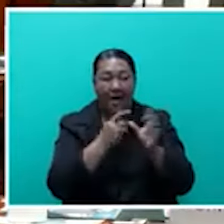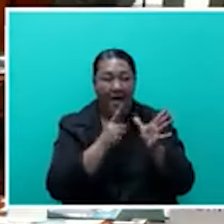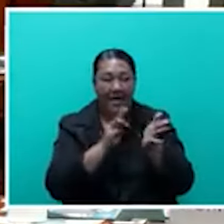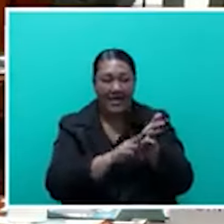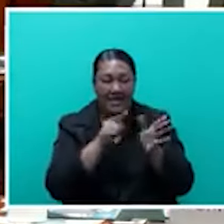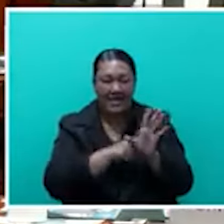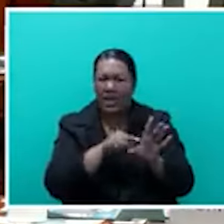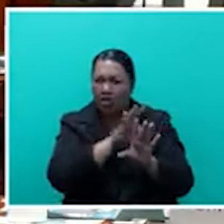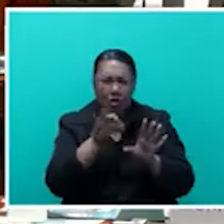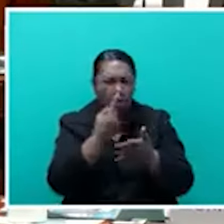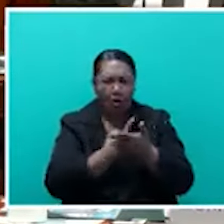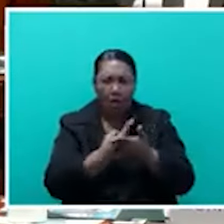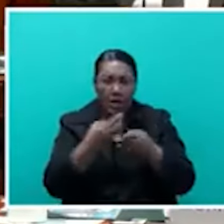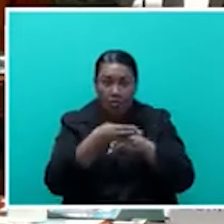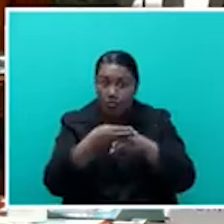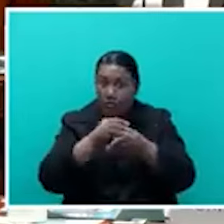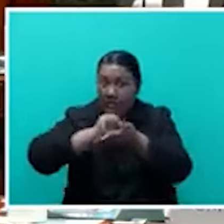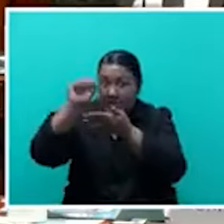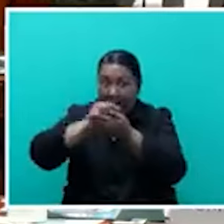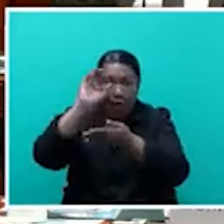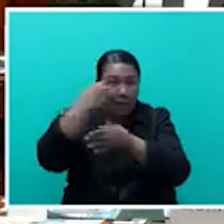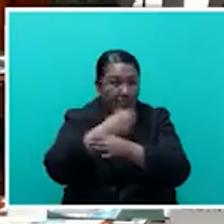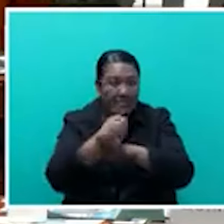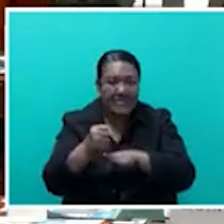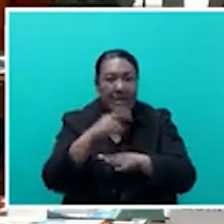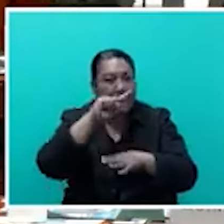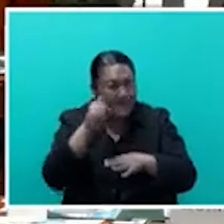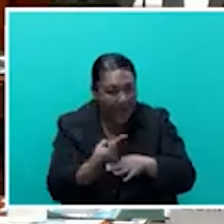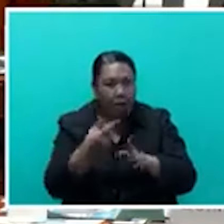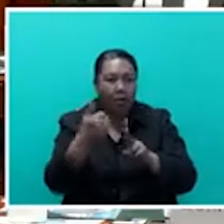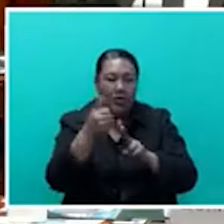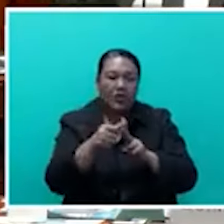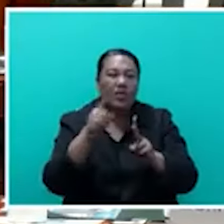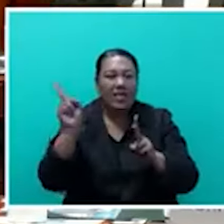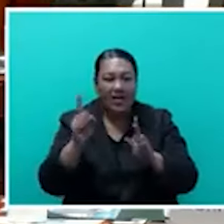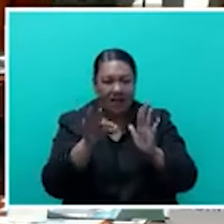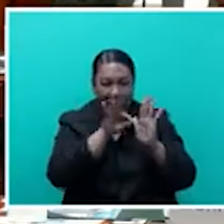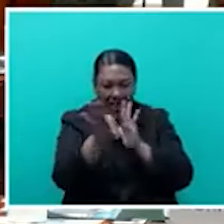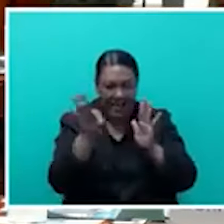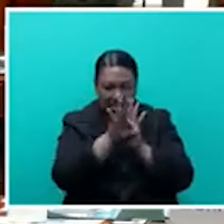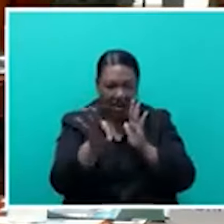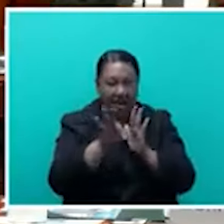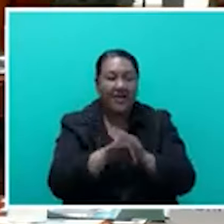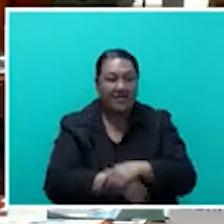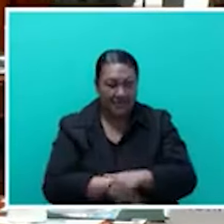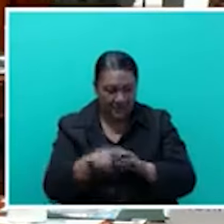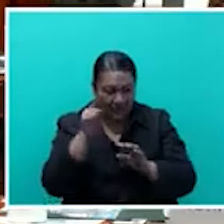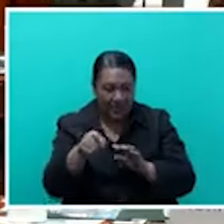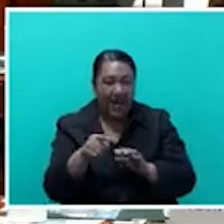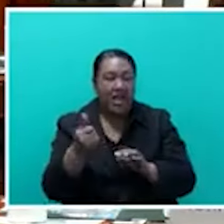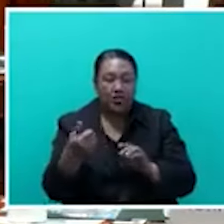those niche markets. Because ours is a plantation mahogany. In countries in South America where